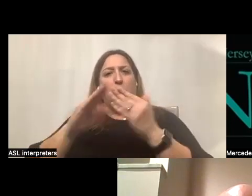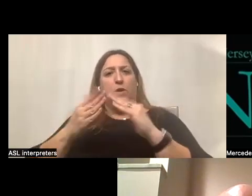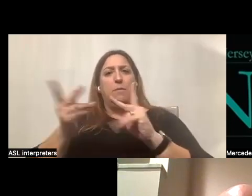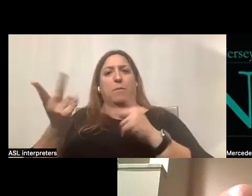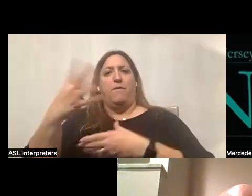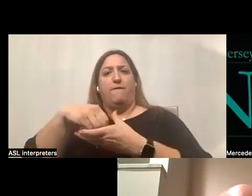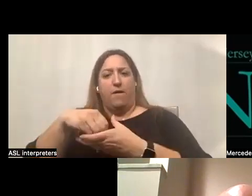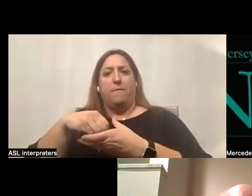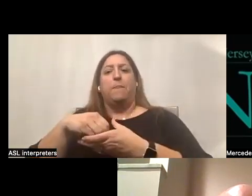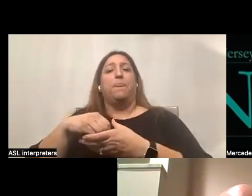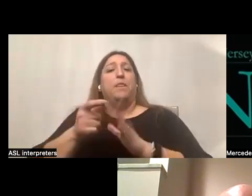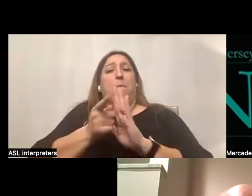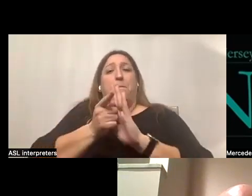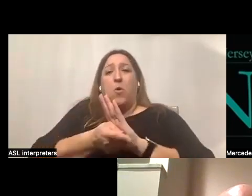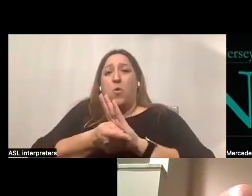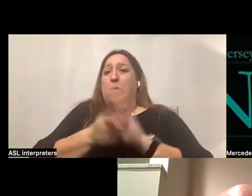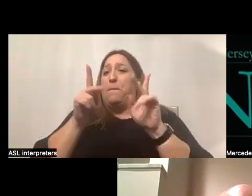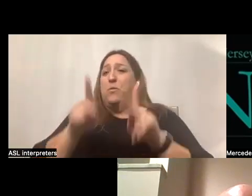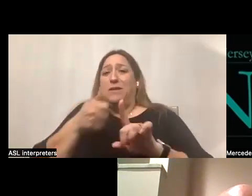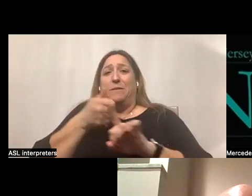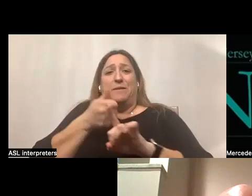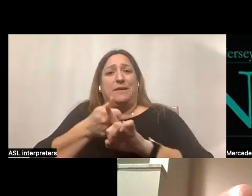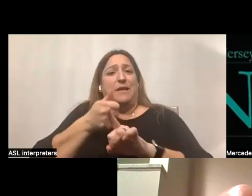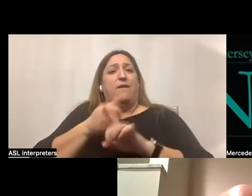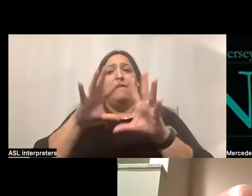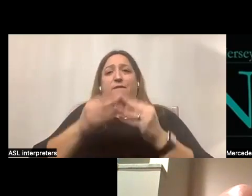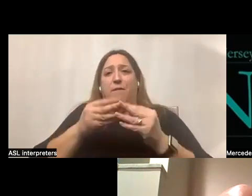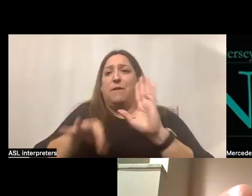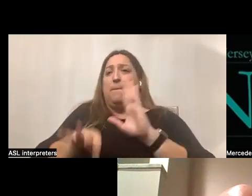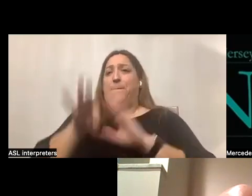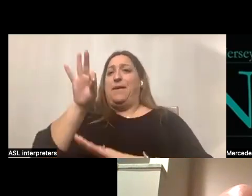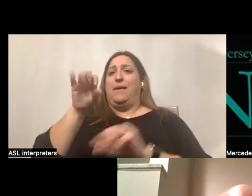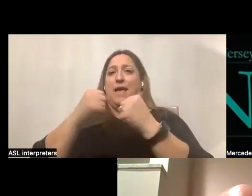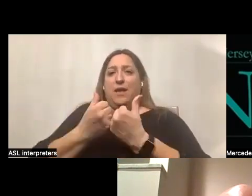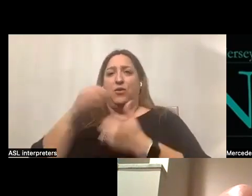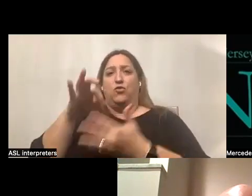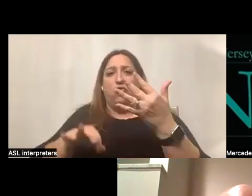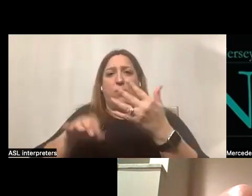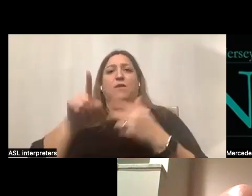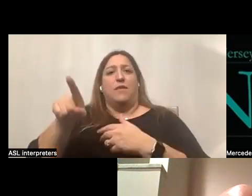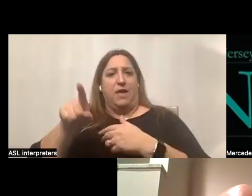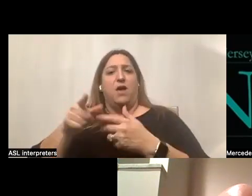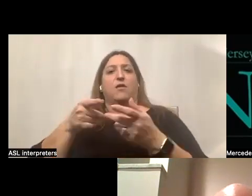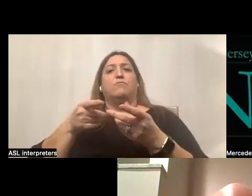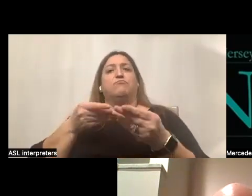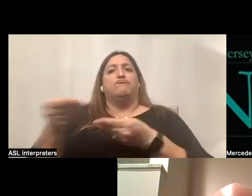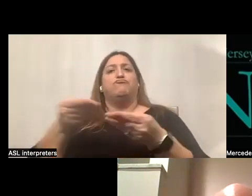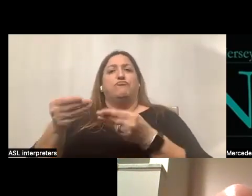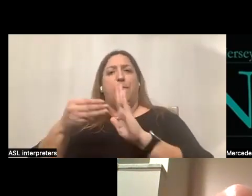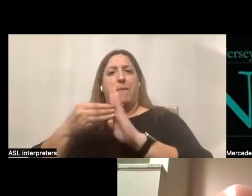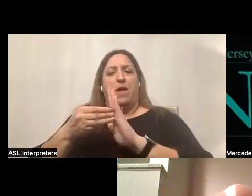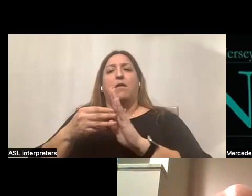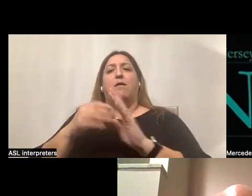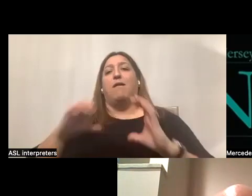From the moment an individual and their family chooses agency with choice as their fiscal intermediary model, a customer